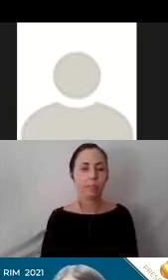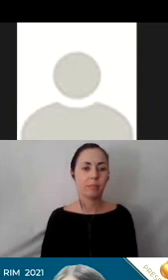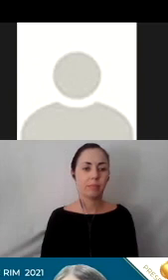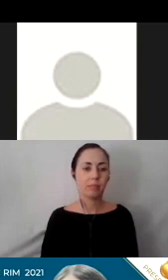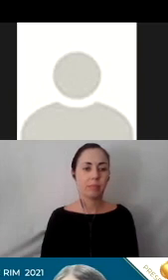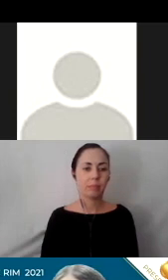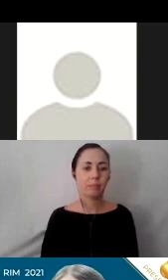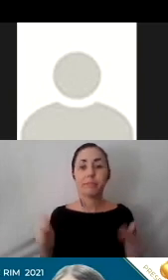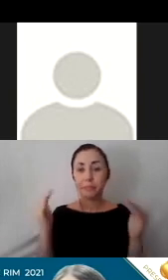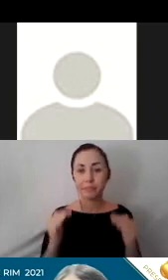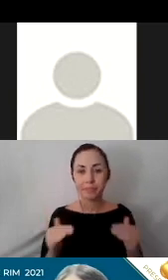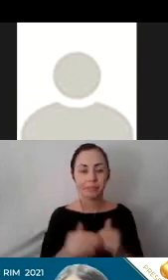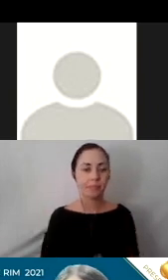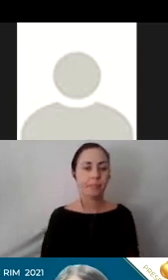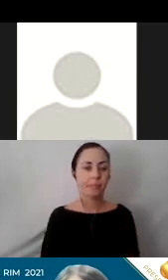Next slide.